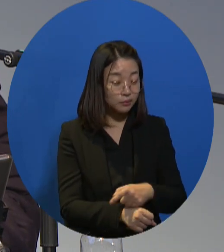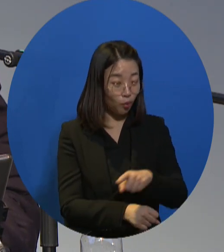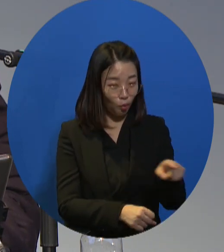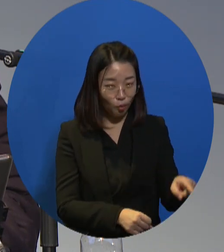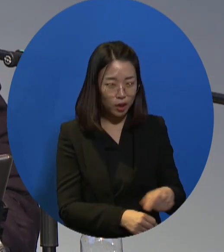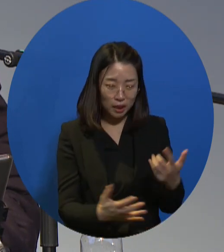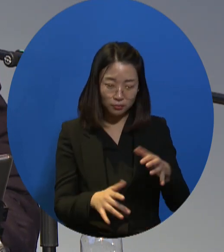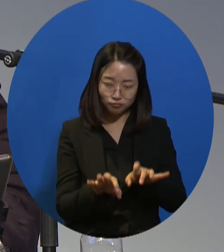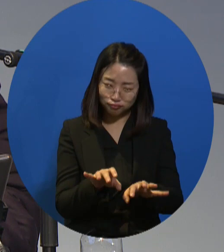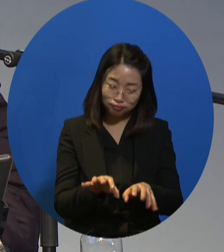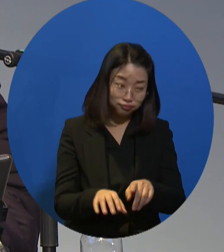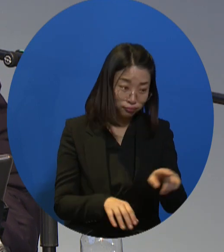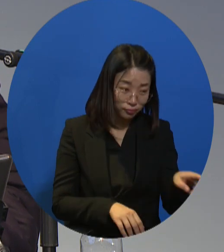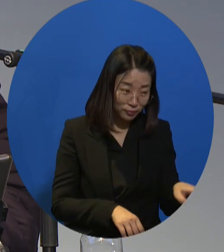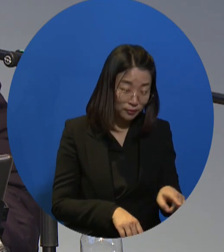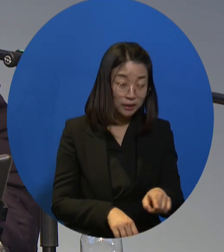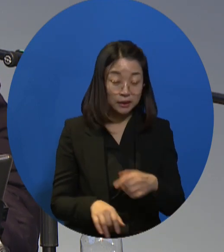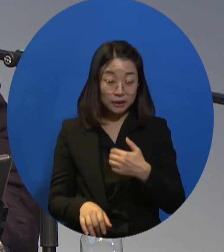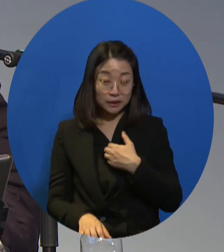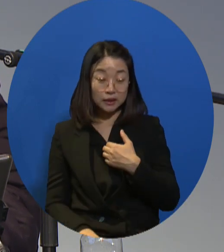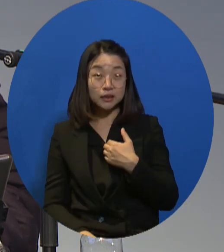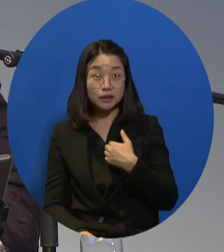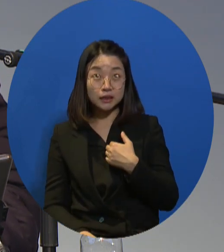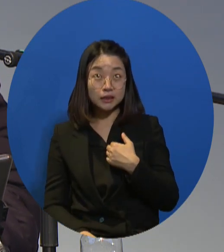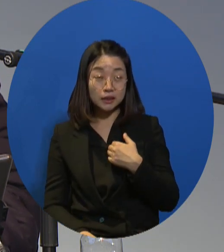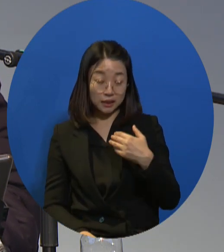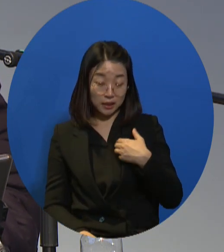When it comes to doing some work.